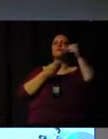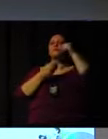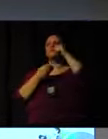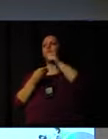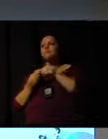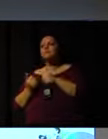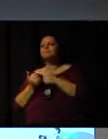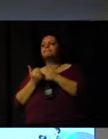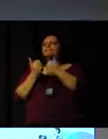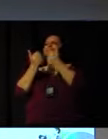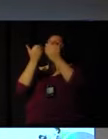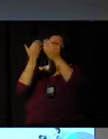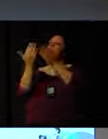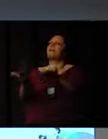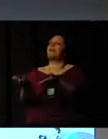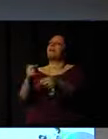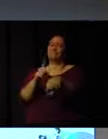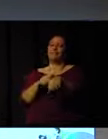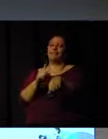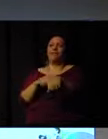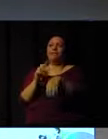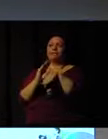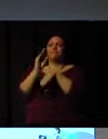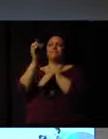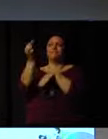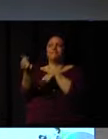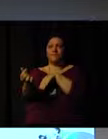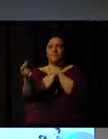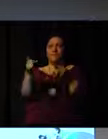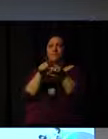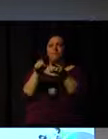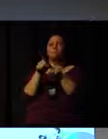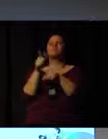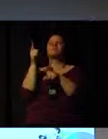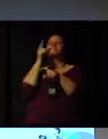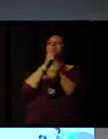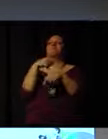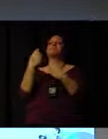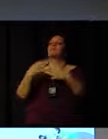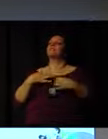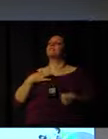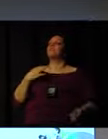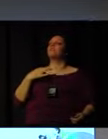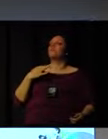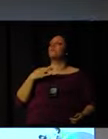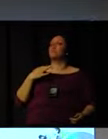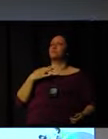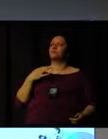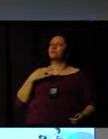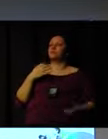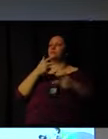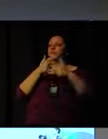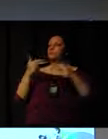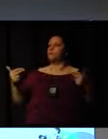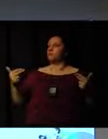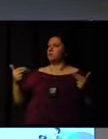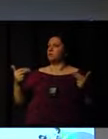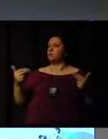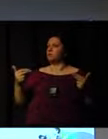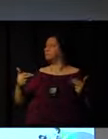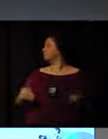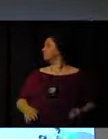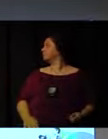gave off their time and their money selflessly to volunteer for a specific cause.